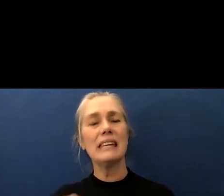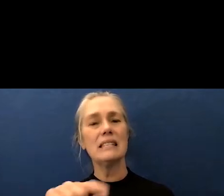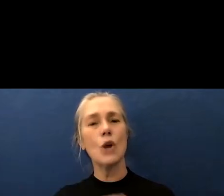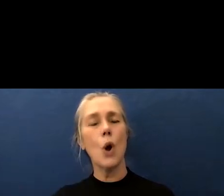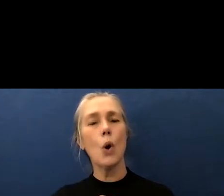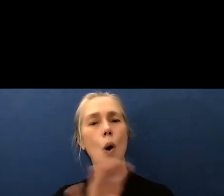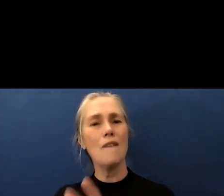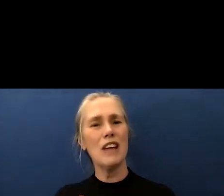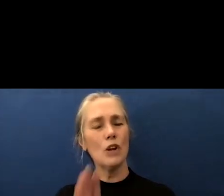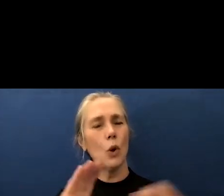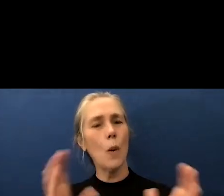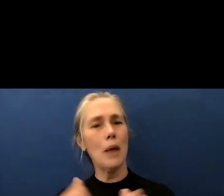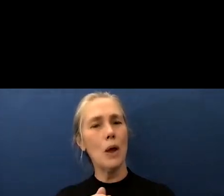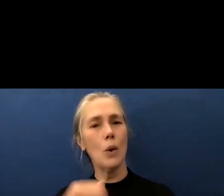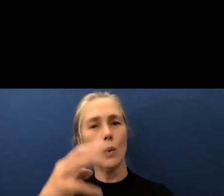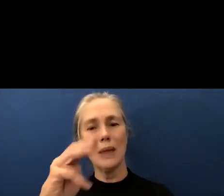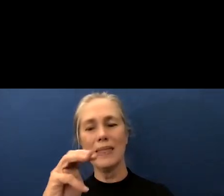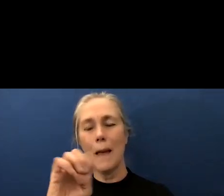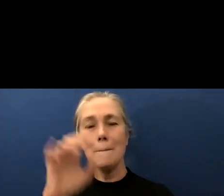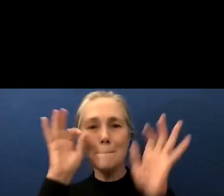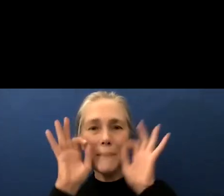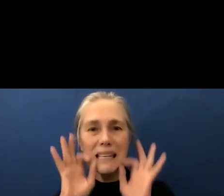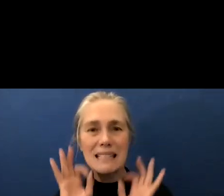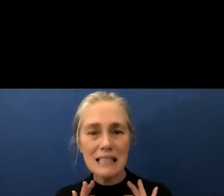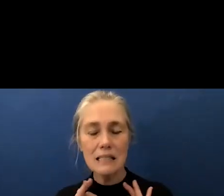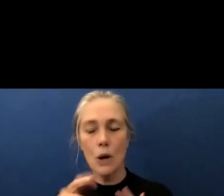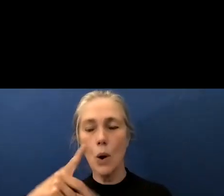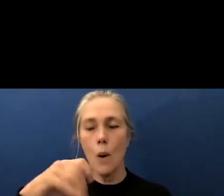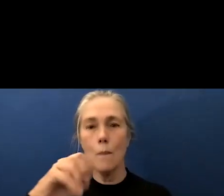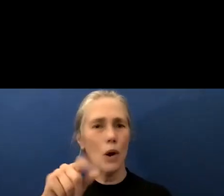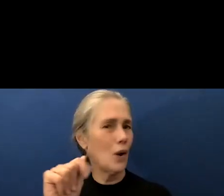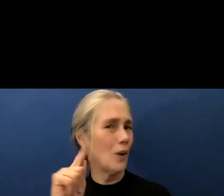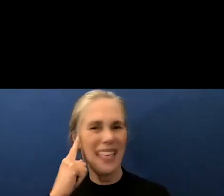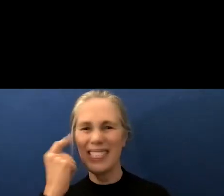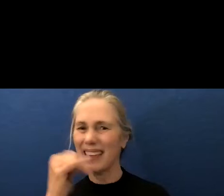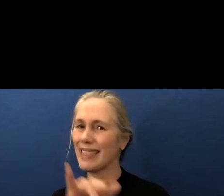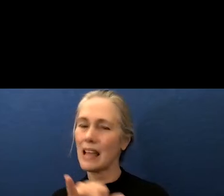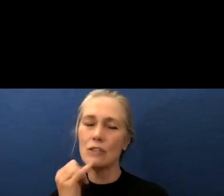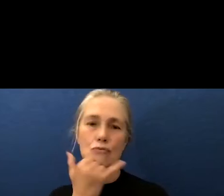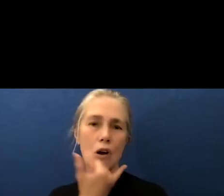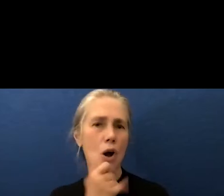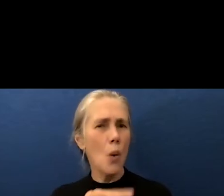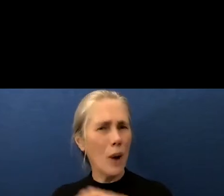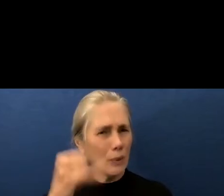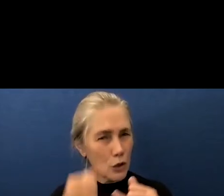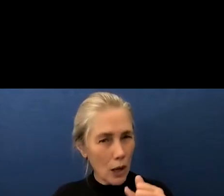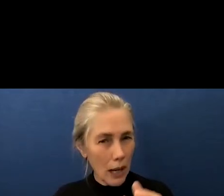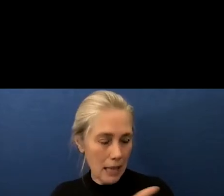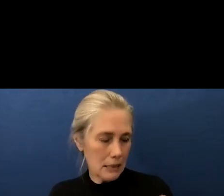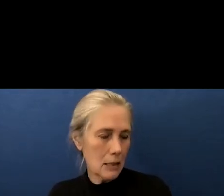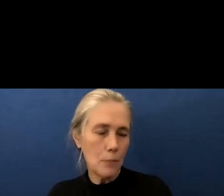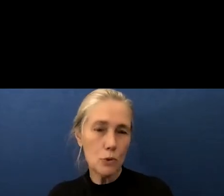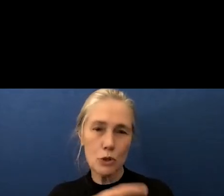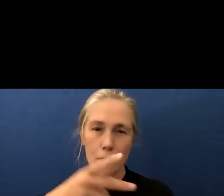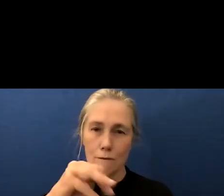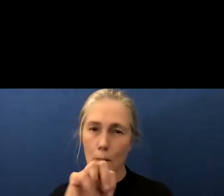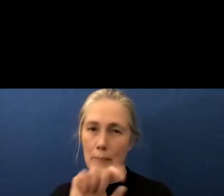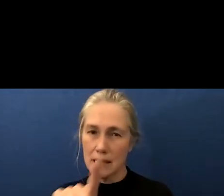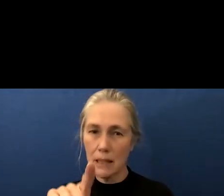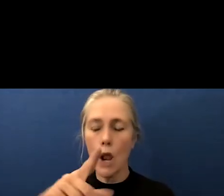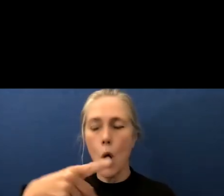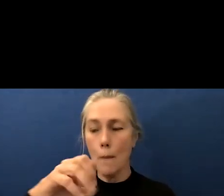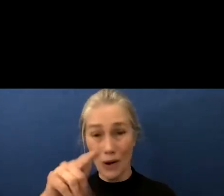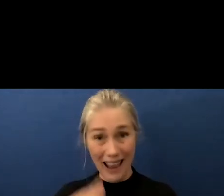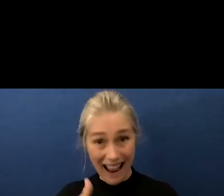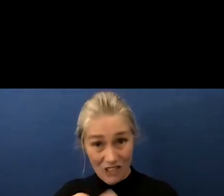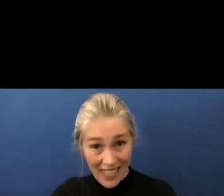measles and polio vaccines which is really poor judgment on their part when was your last measles or polio booster after those vaccines did you